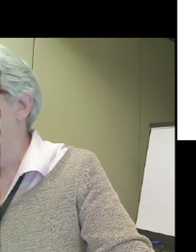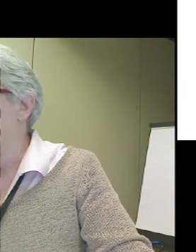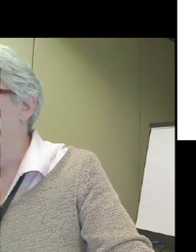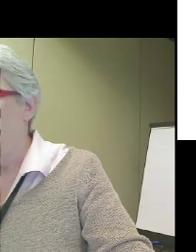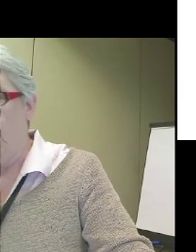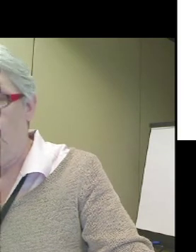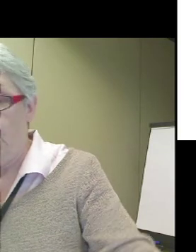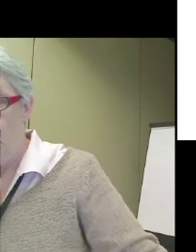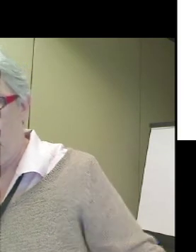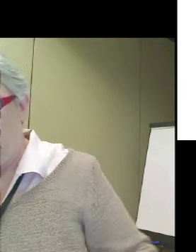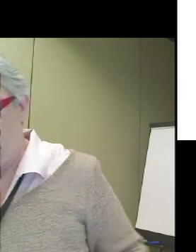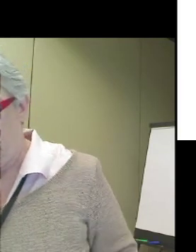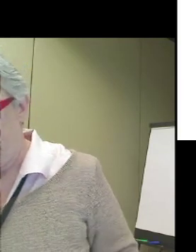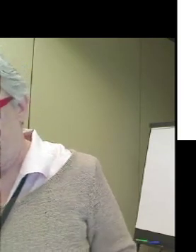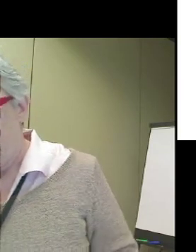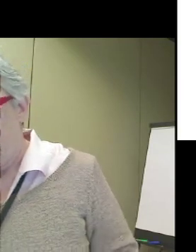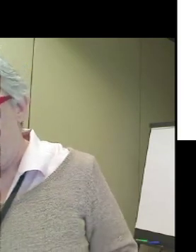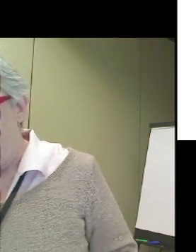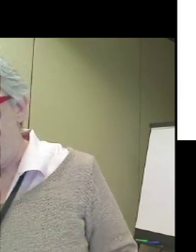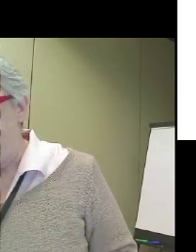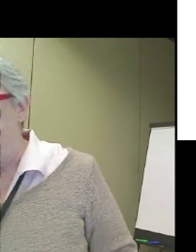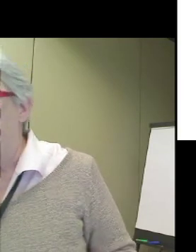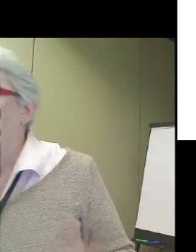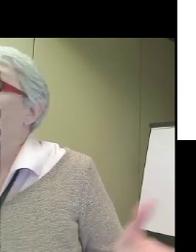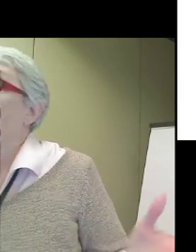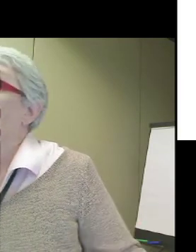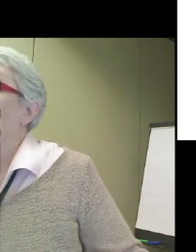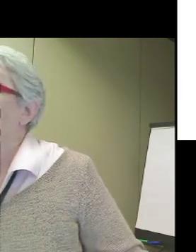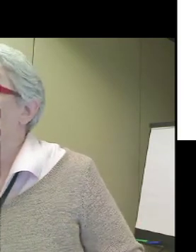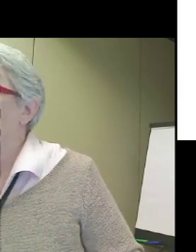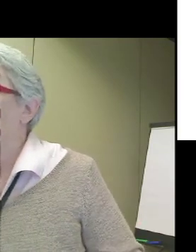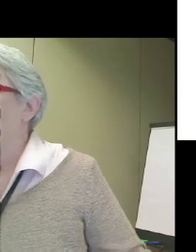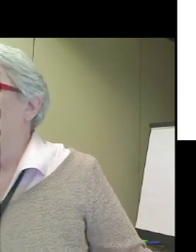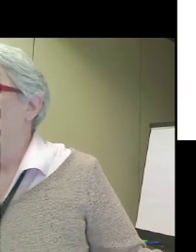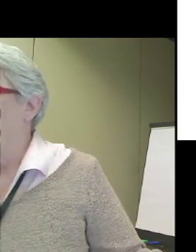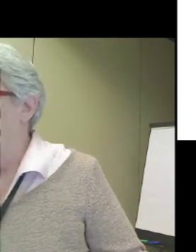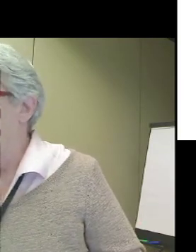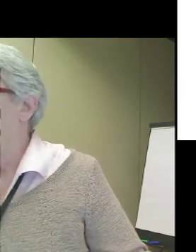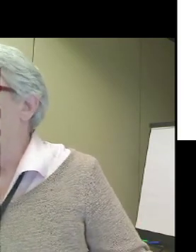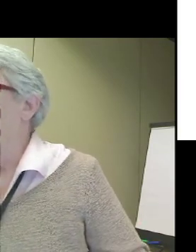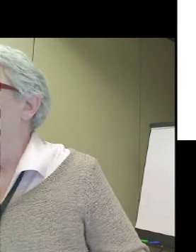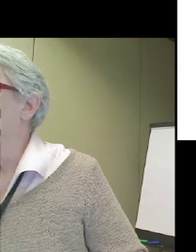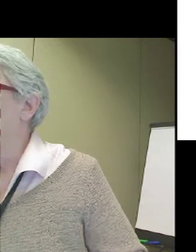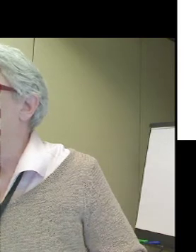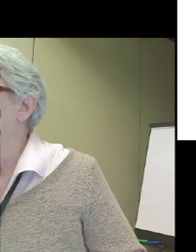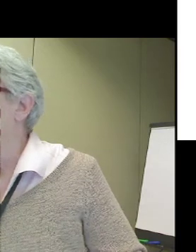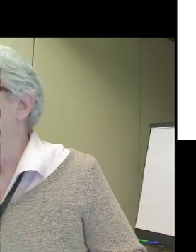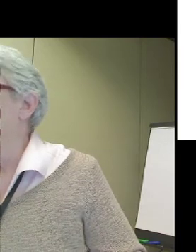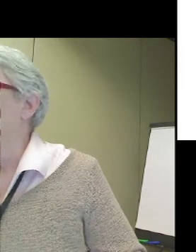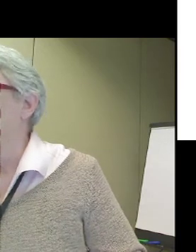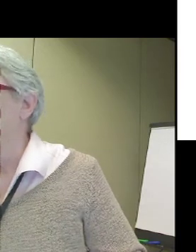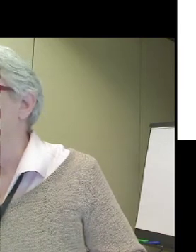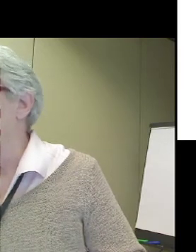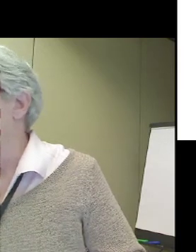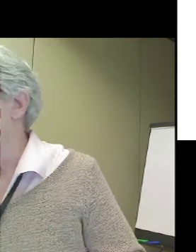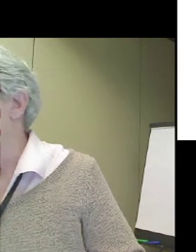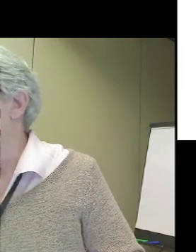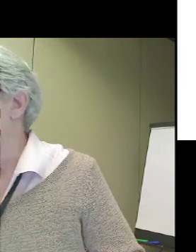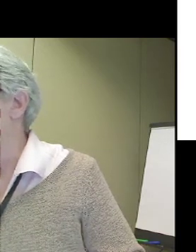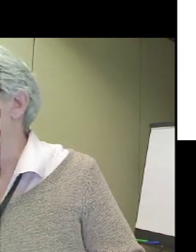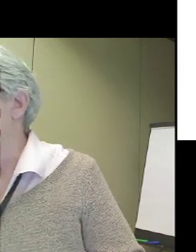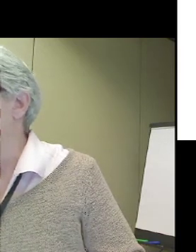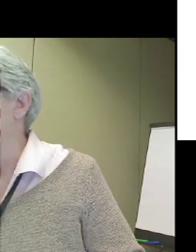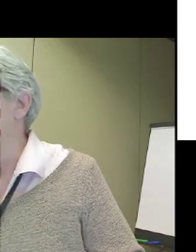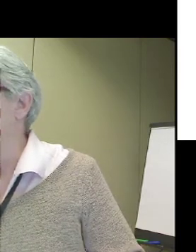have a monitor associated with this. The benefits of technology are that we can email everyone back and forth. We can send the